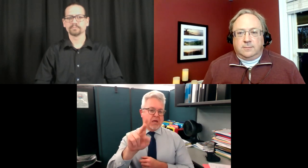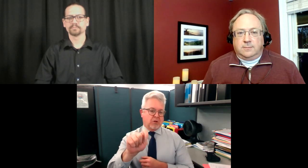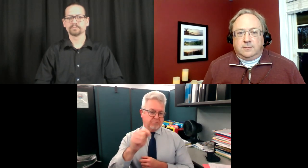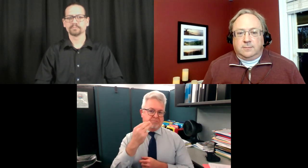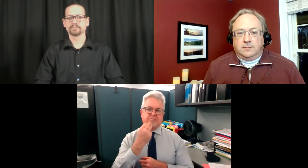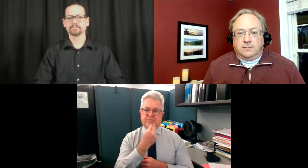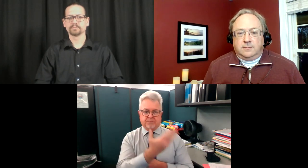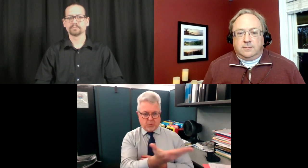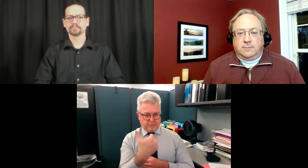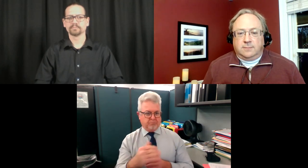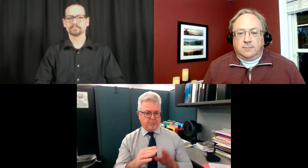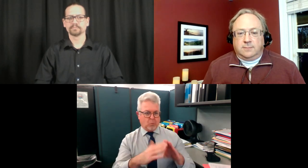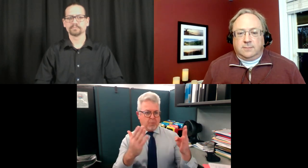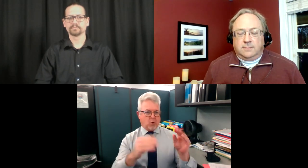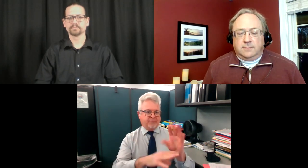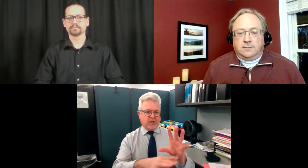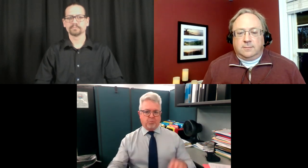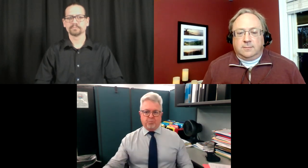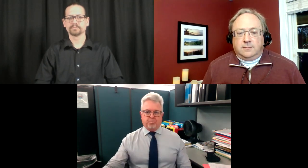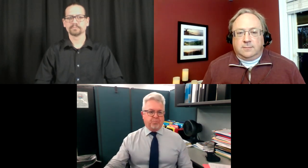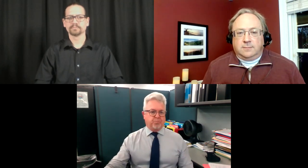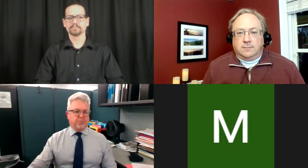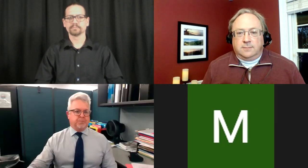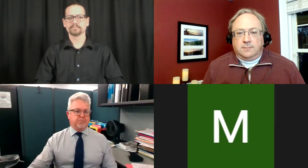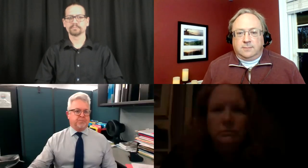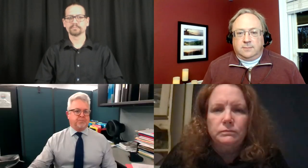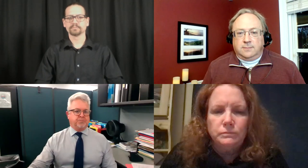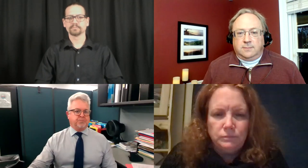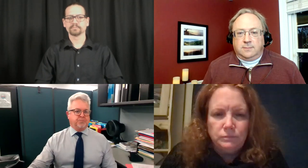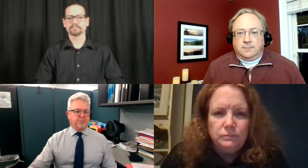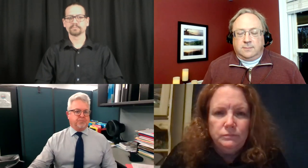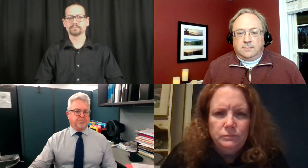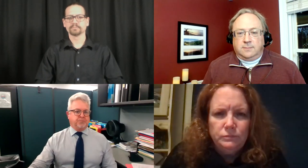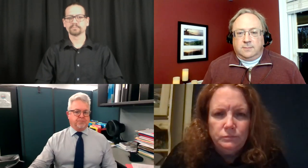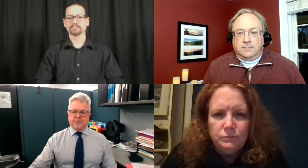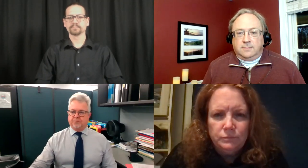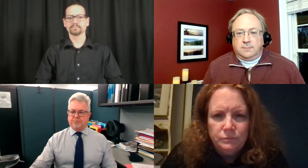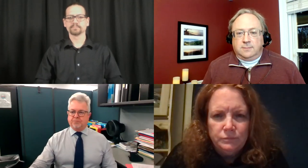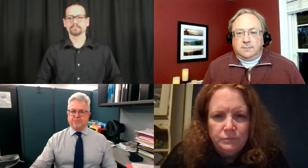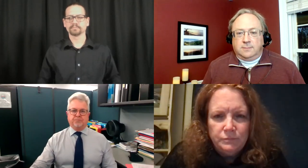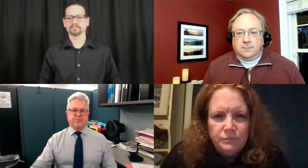yes we have another question from margaret malloy go ahead margaret you can open up your camera